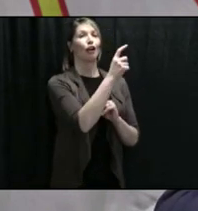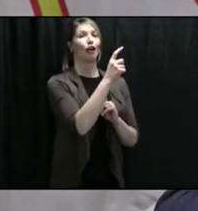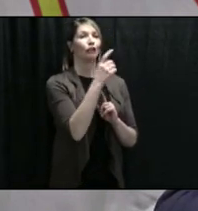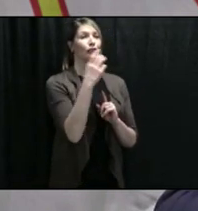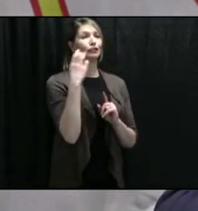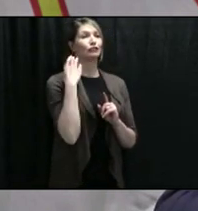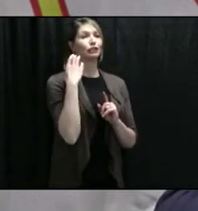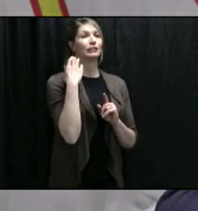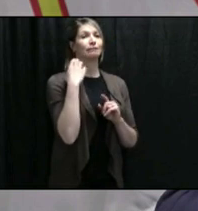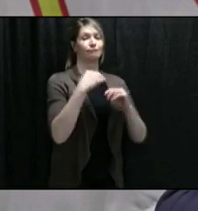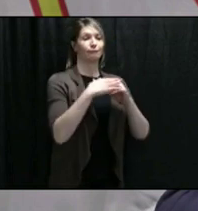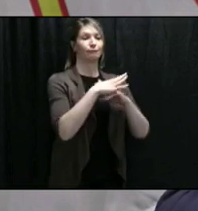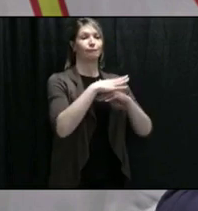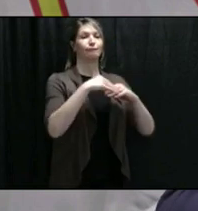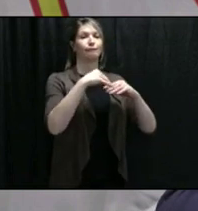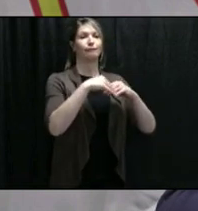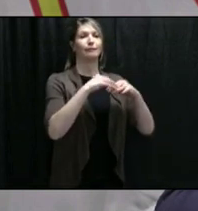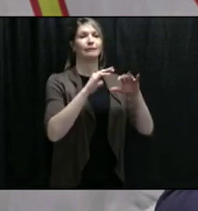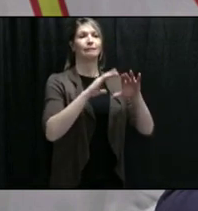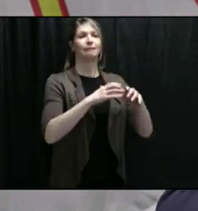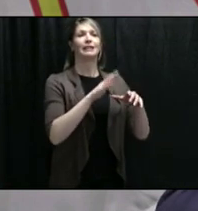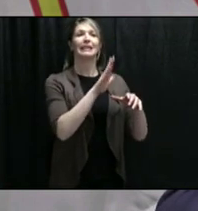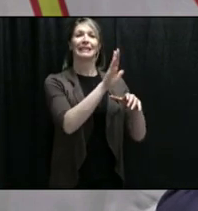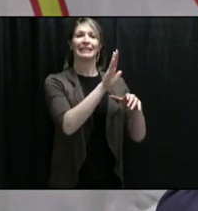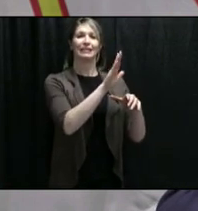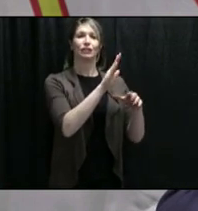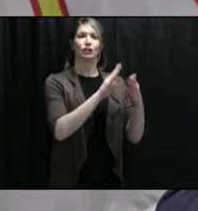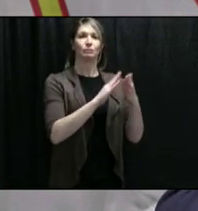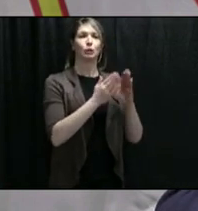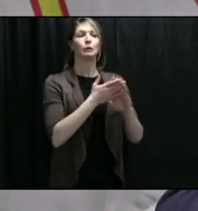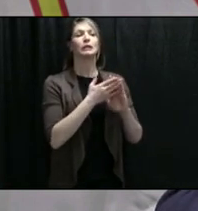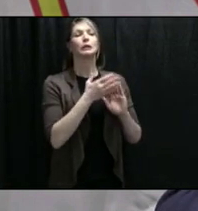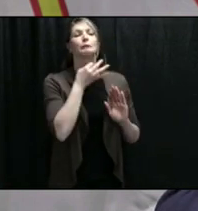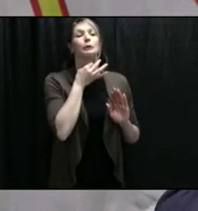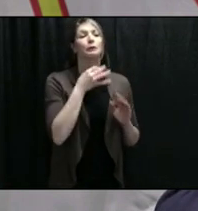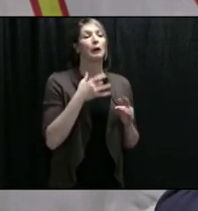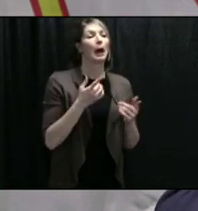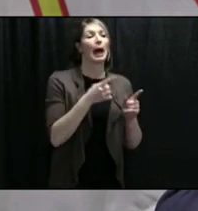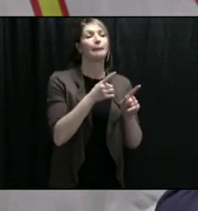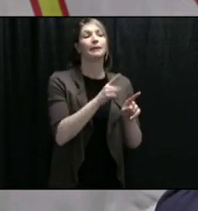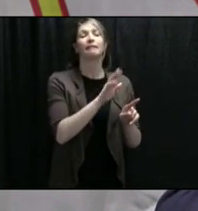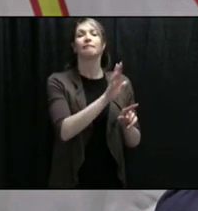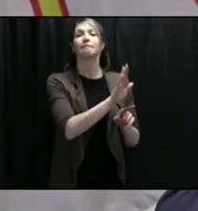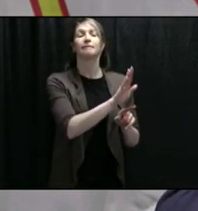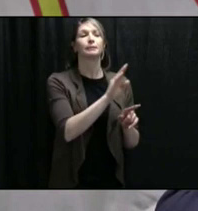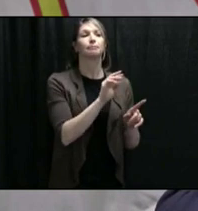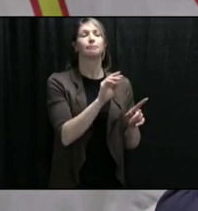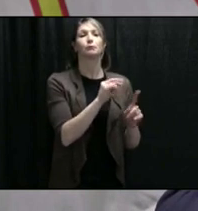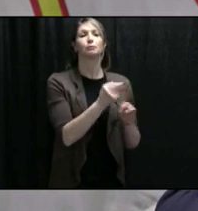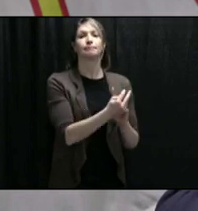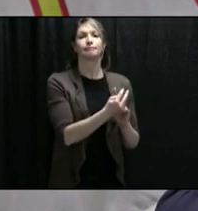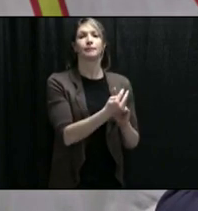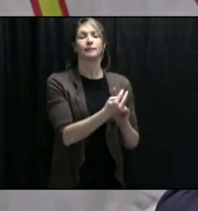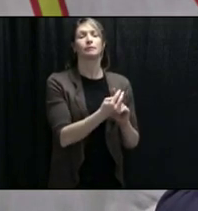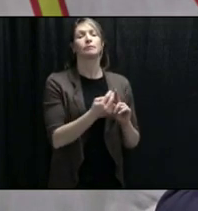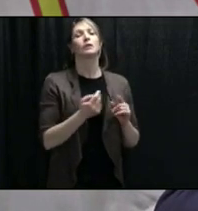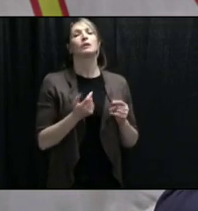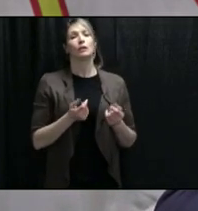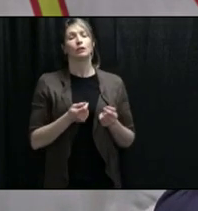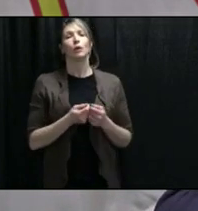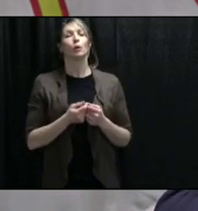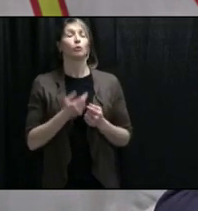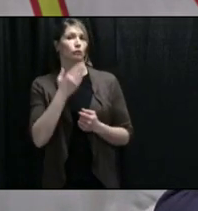some of the impacts on his communities as well and some of the decisions that we're making. So when it comes to working with our Indigenous groups,